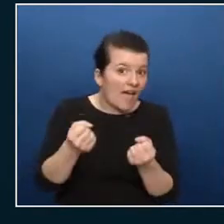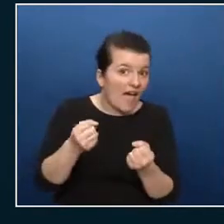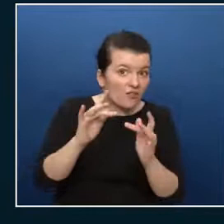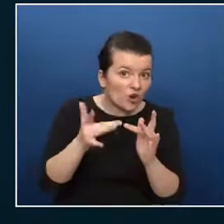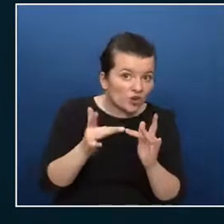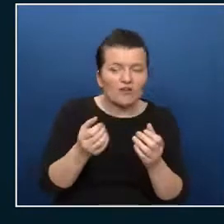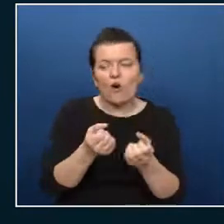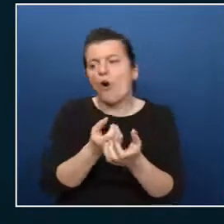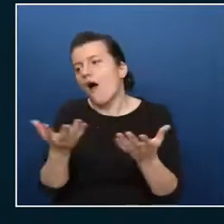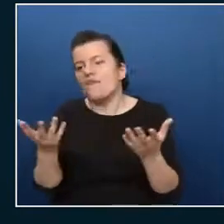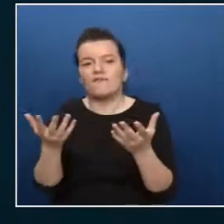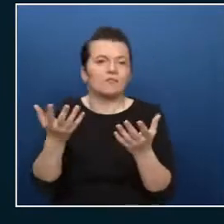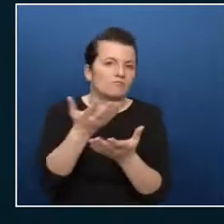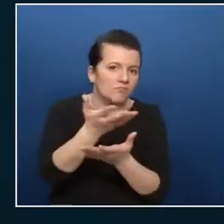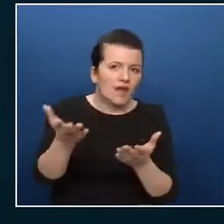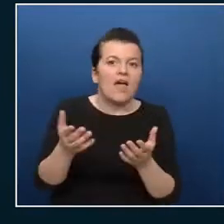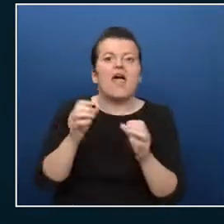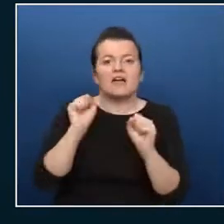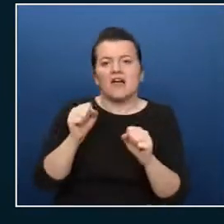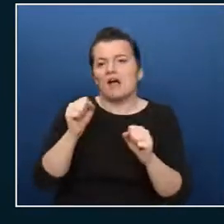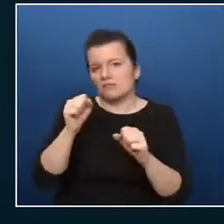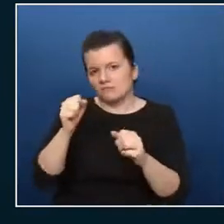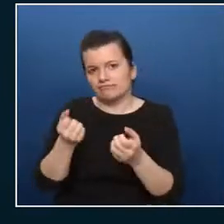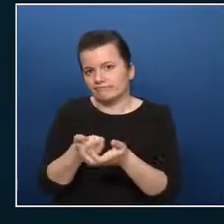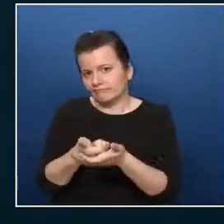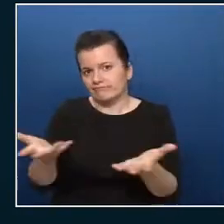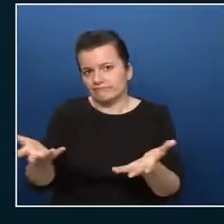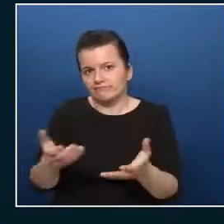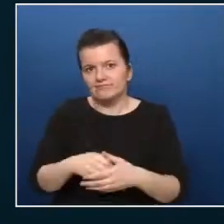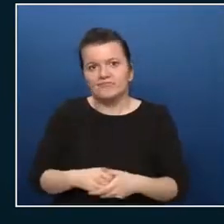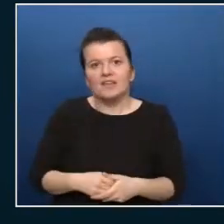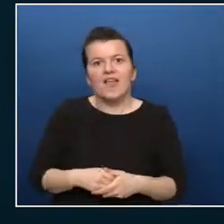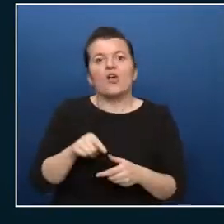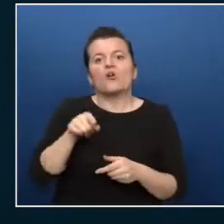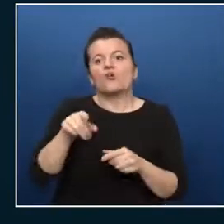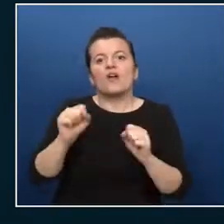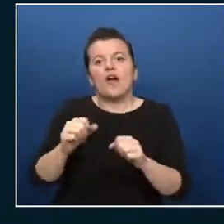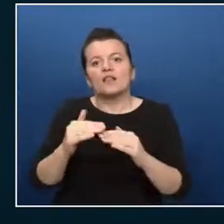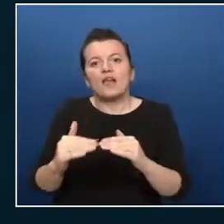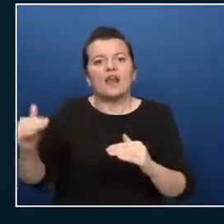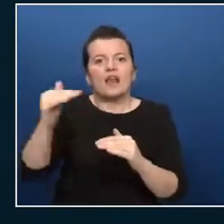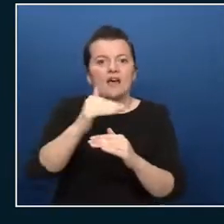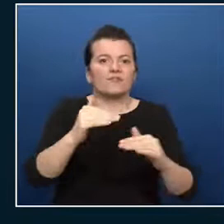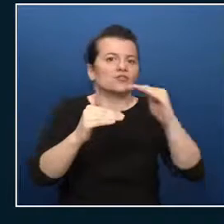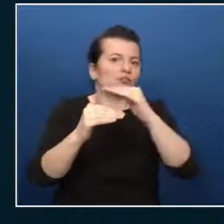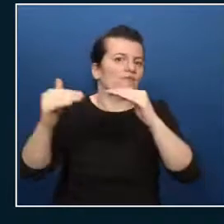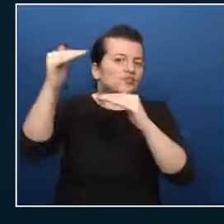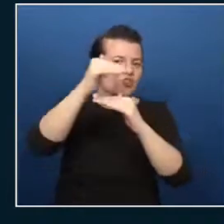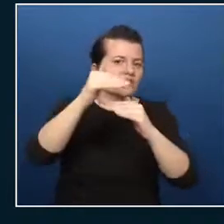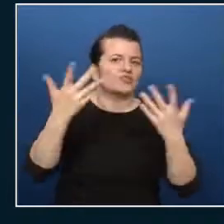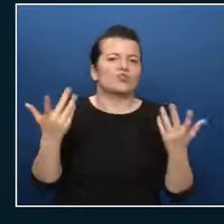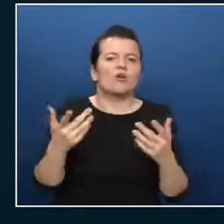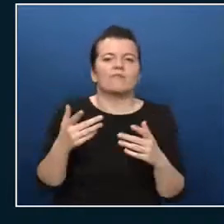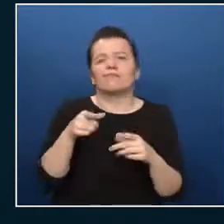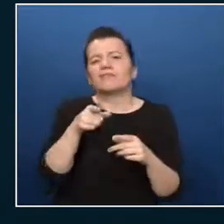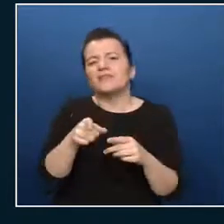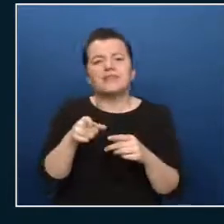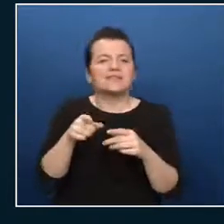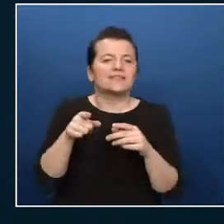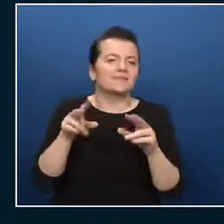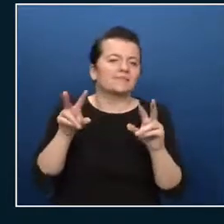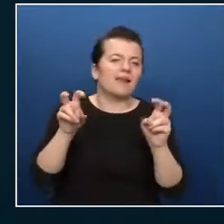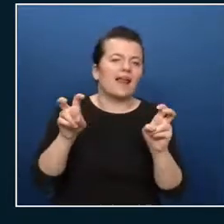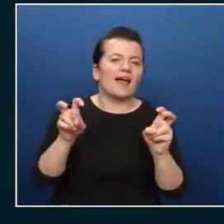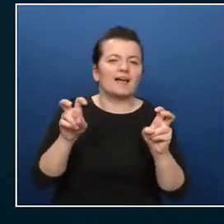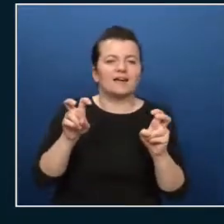then you can deploy a spoke in there as well and then they can leverage the hub so then you get this whole modular modular design